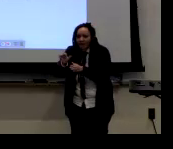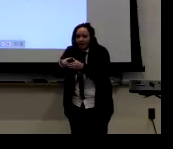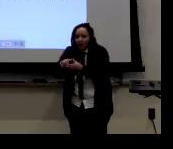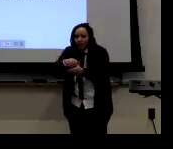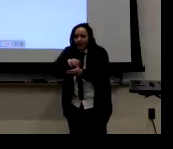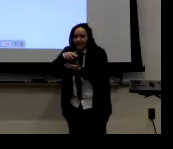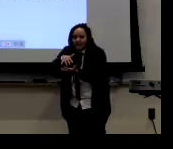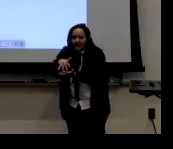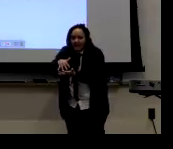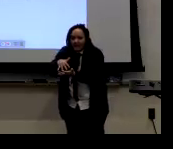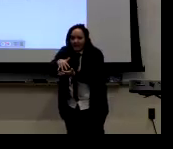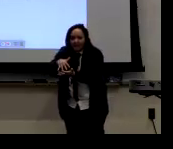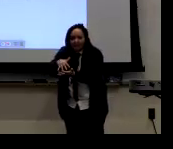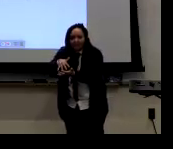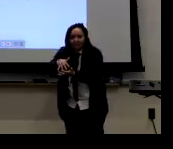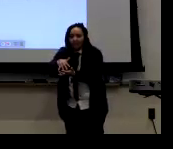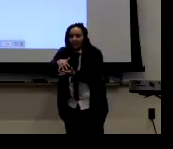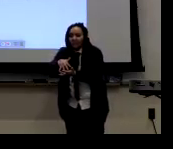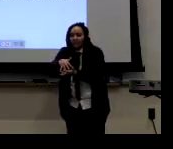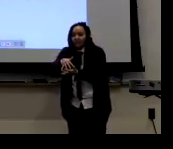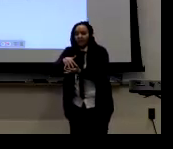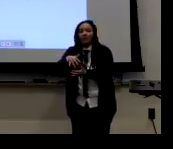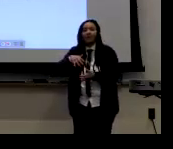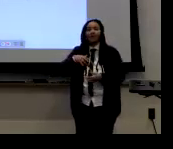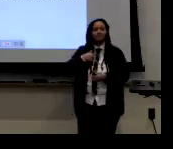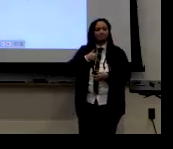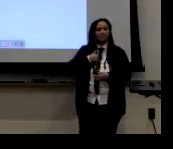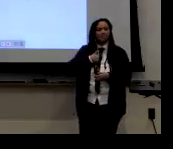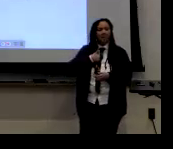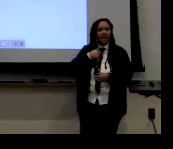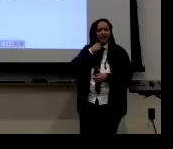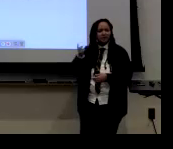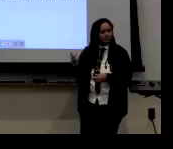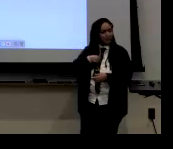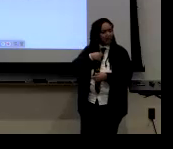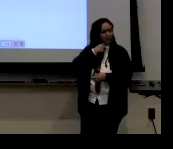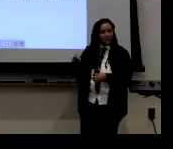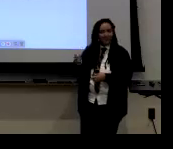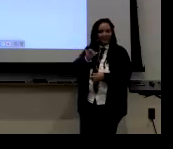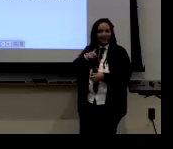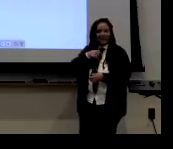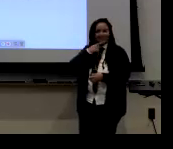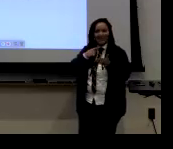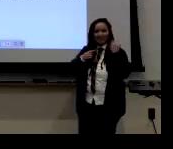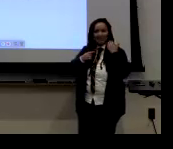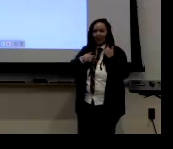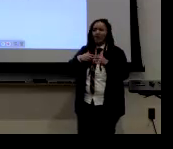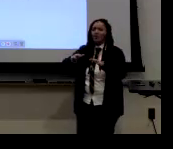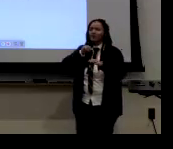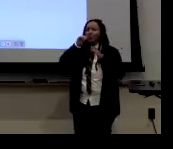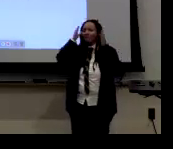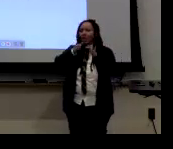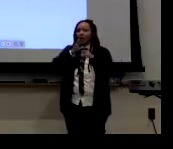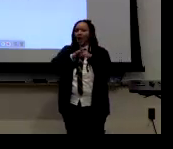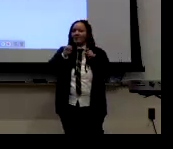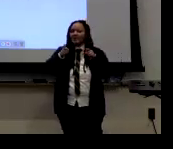Um, is that, what's the sexuality of the group that we're studying? Um, and I told